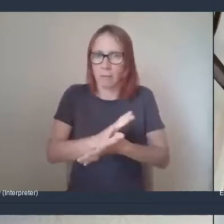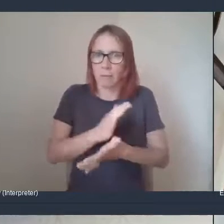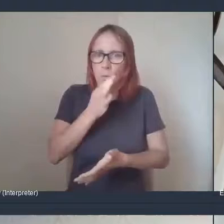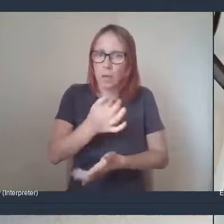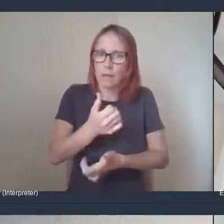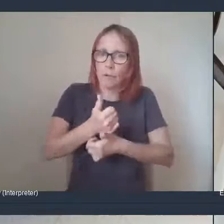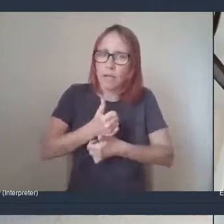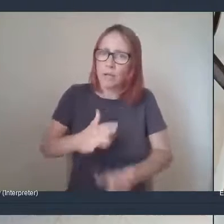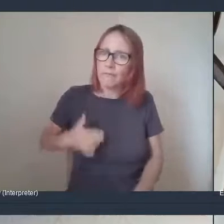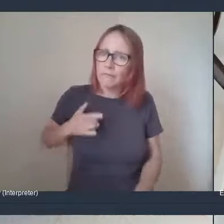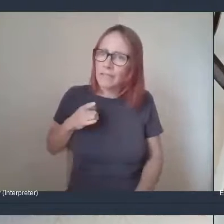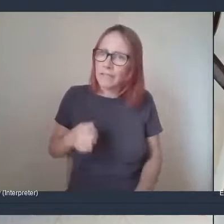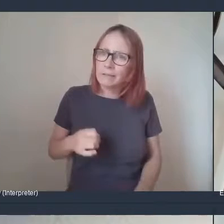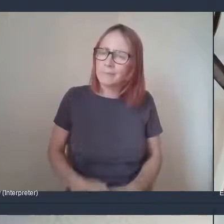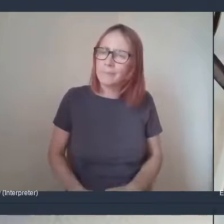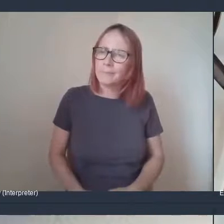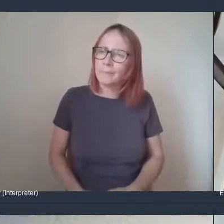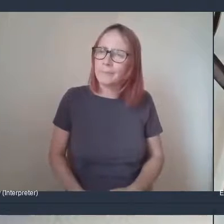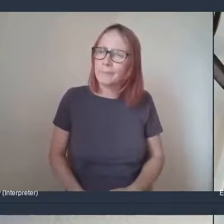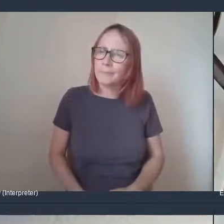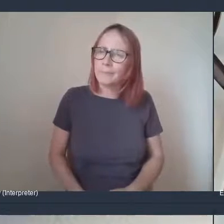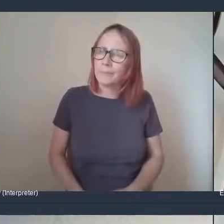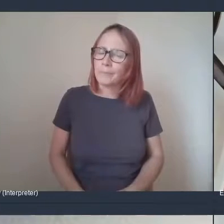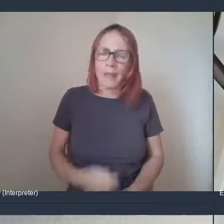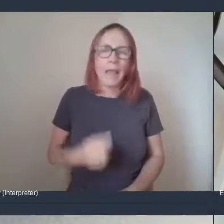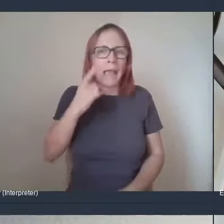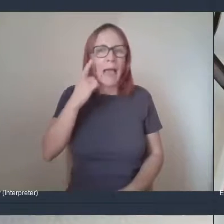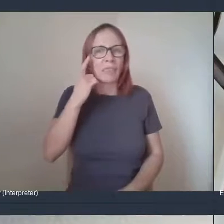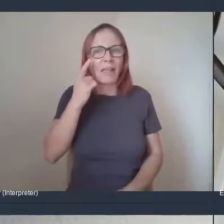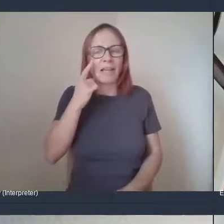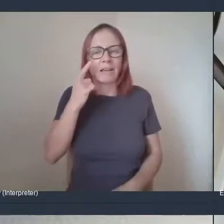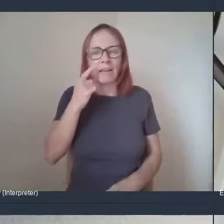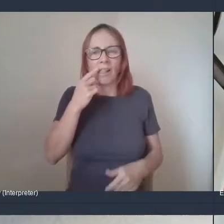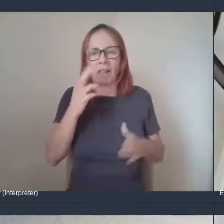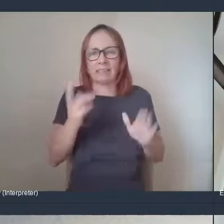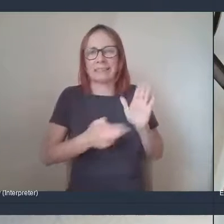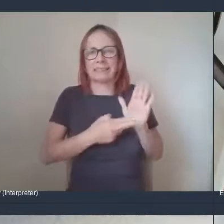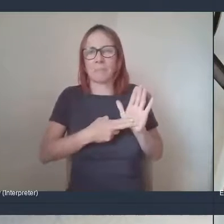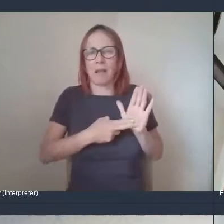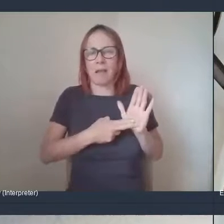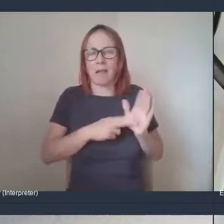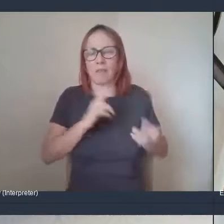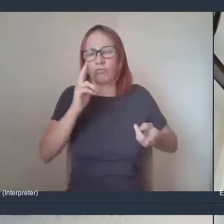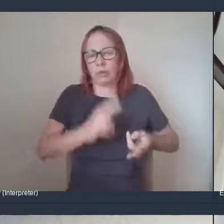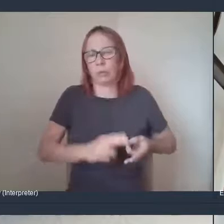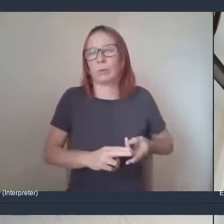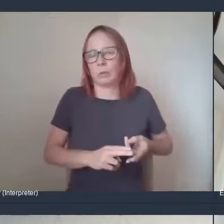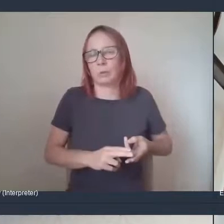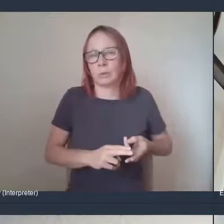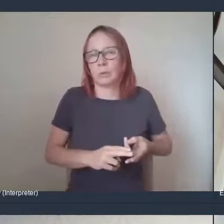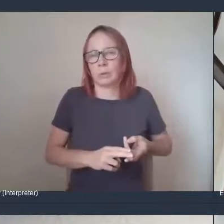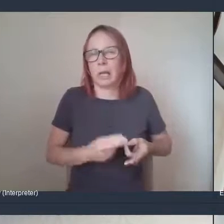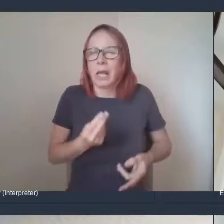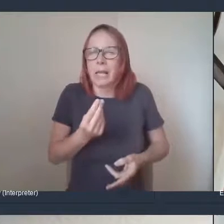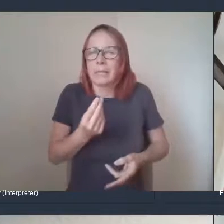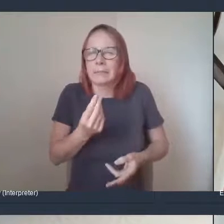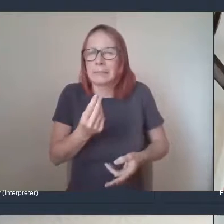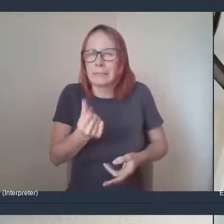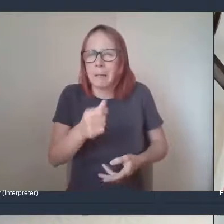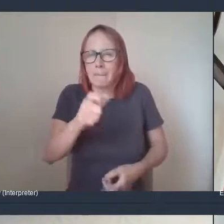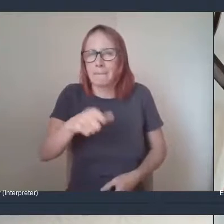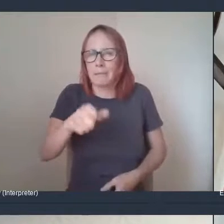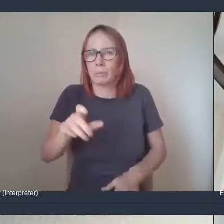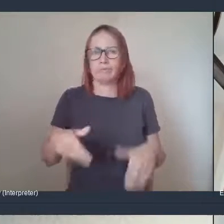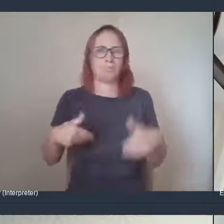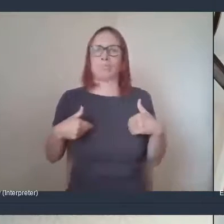I think it's become less stigmatised, if you like. There's still some people, I think, that kind of wouldn't come.